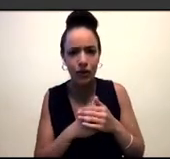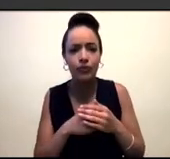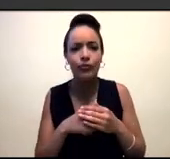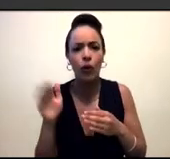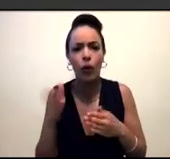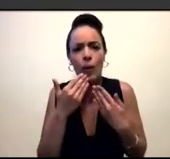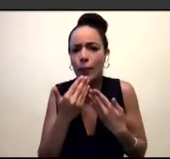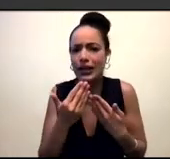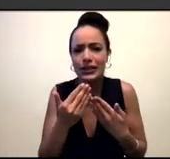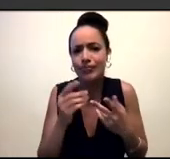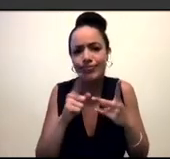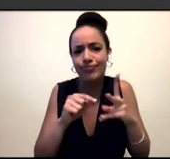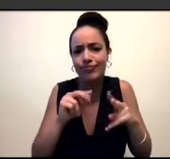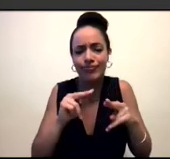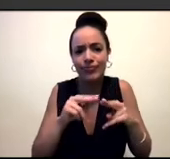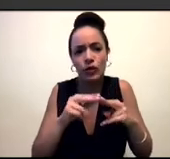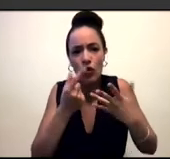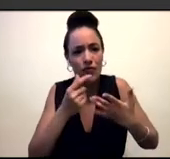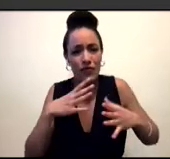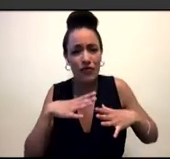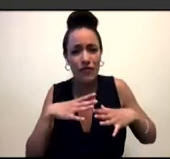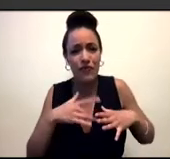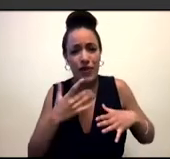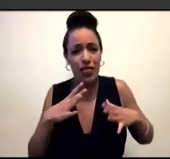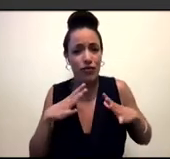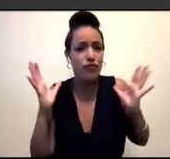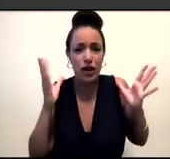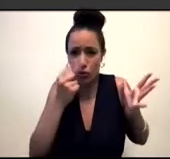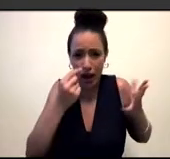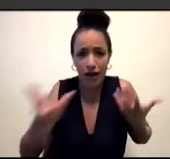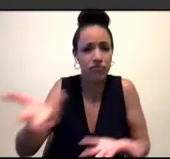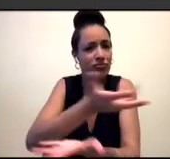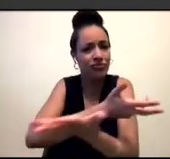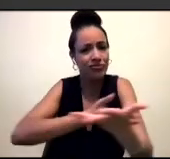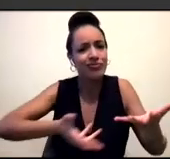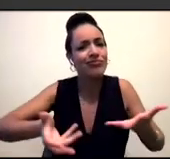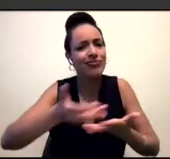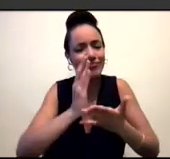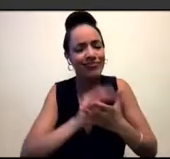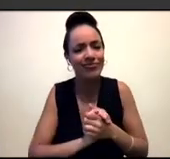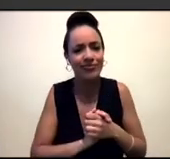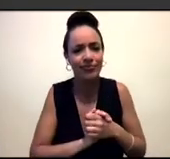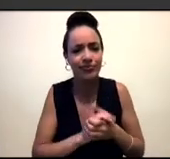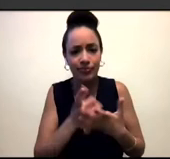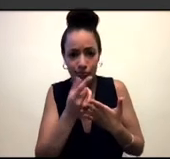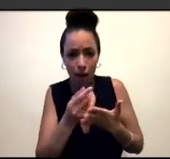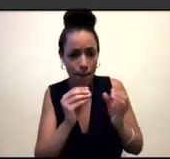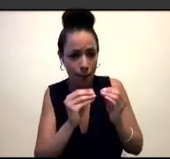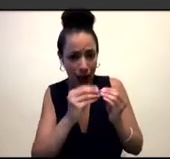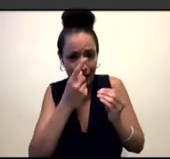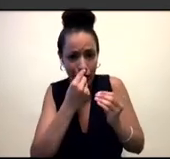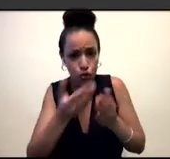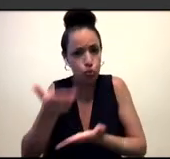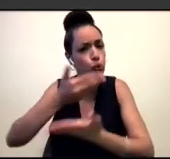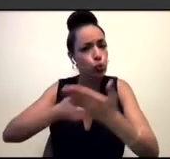to kind of speak to the responses that we're hearing and speak to each other in this as well. But can you tell us a little bit about the